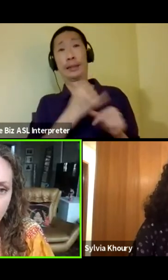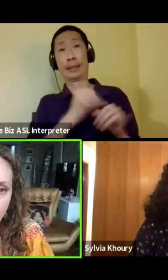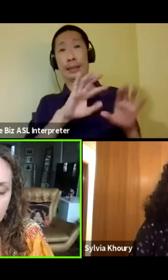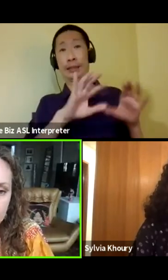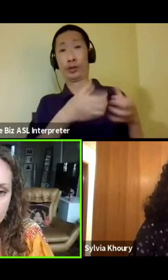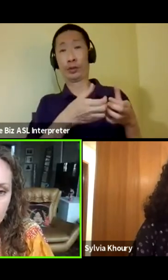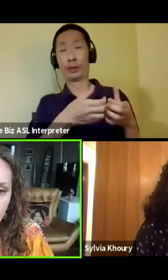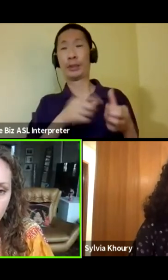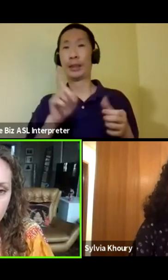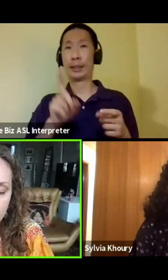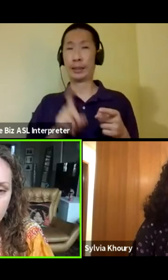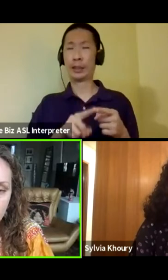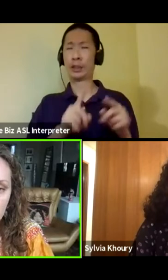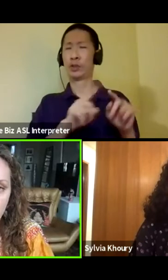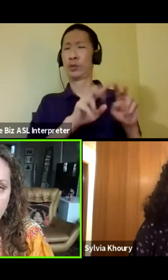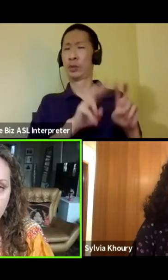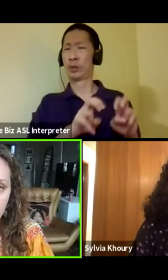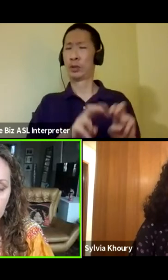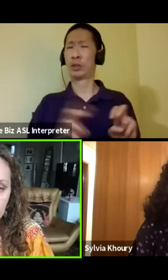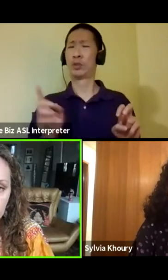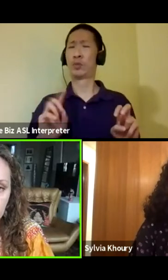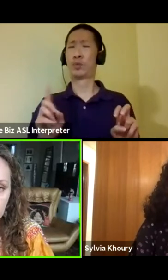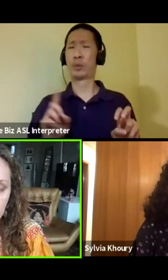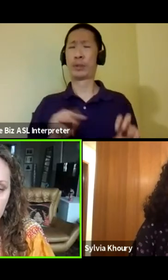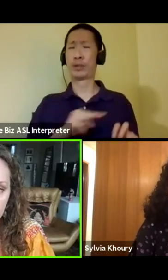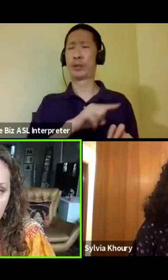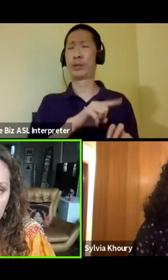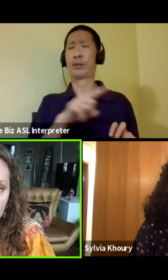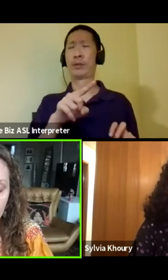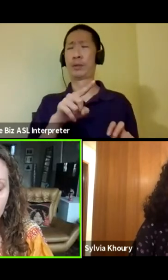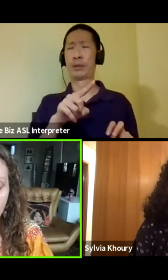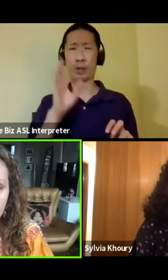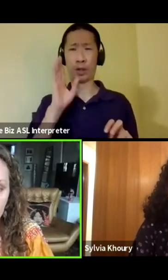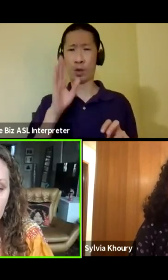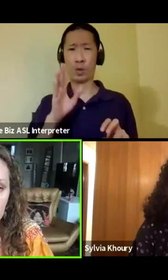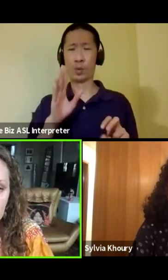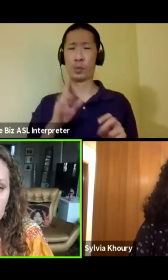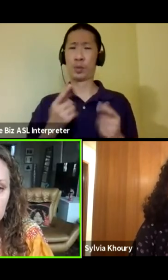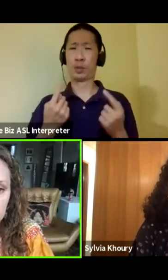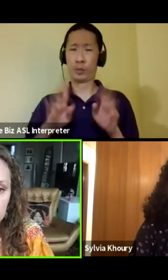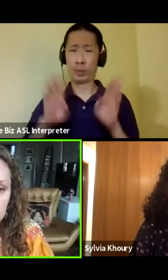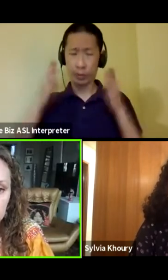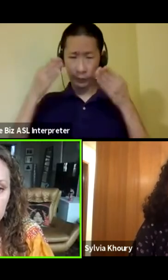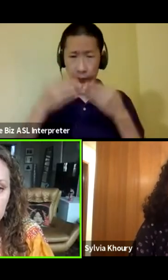to assess where they're, um, going to put their efforts.